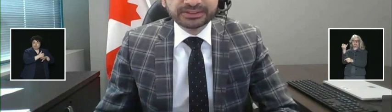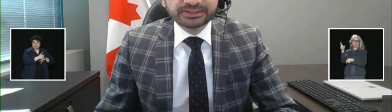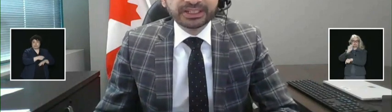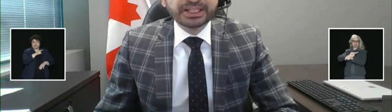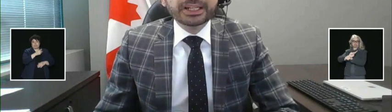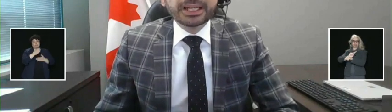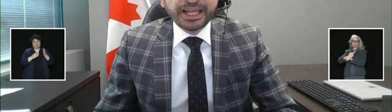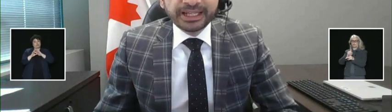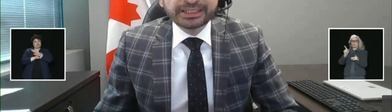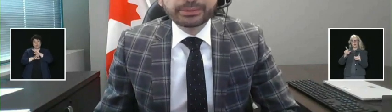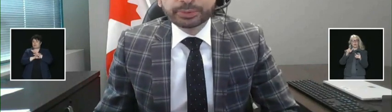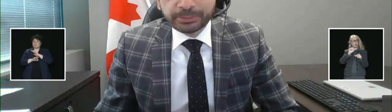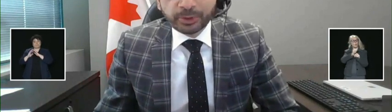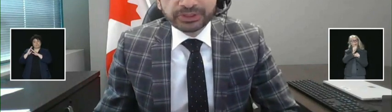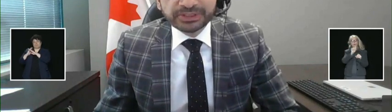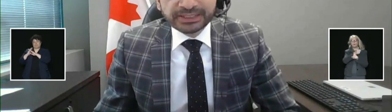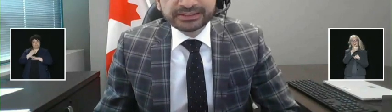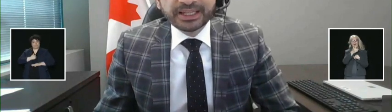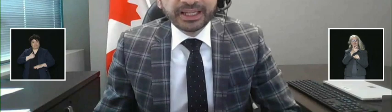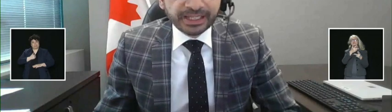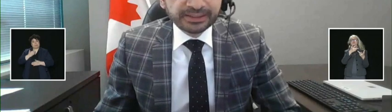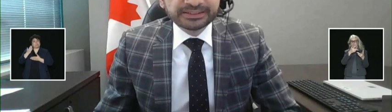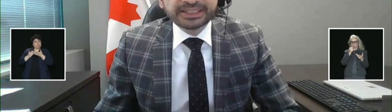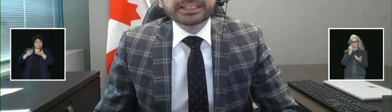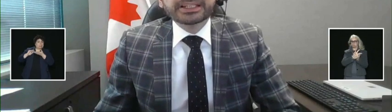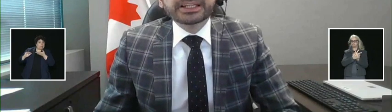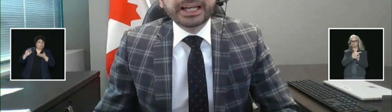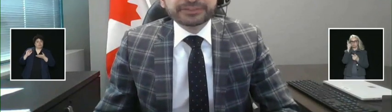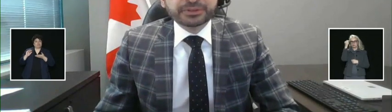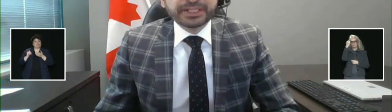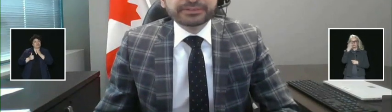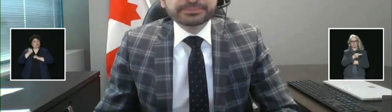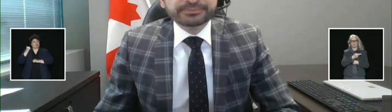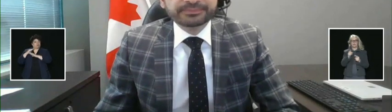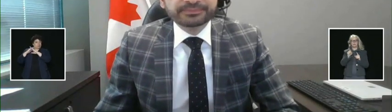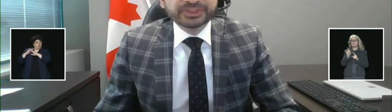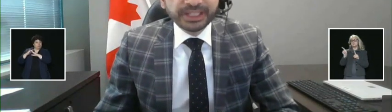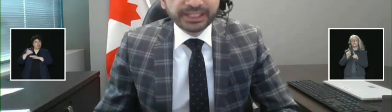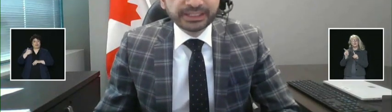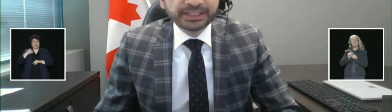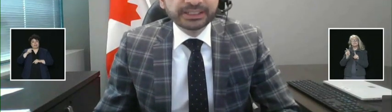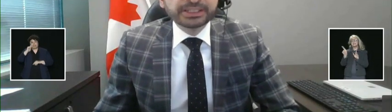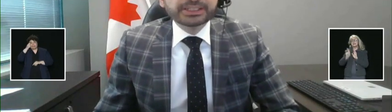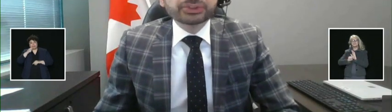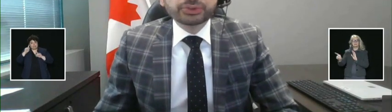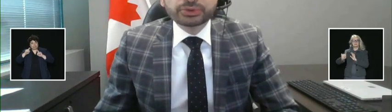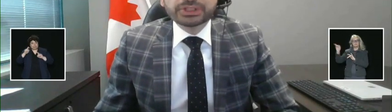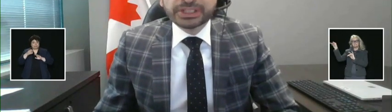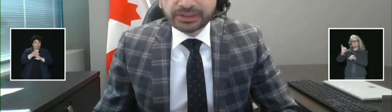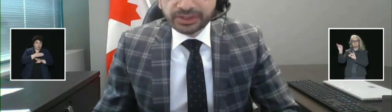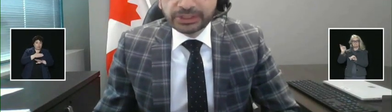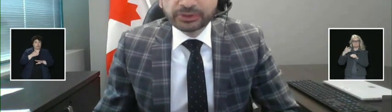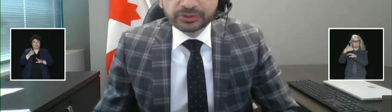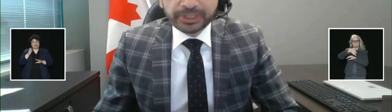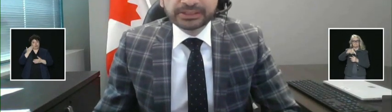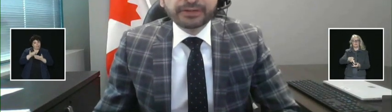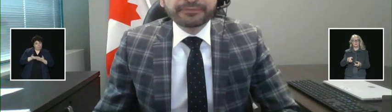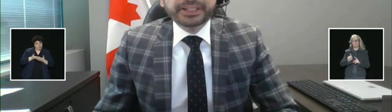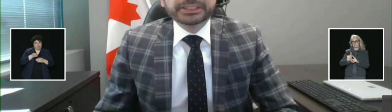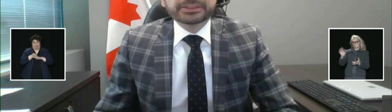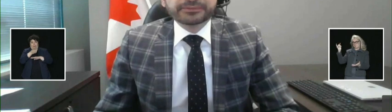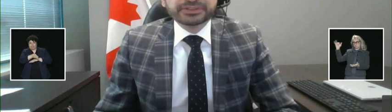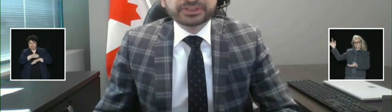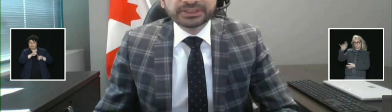narrow circumstances, and pre-border tests and testing after arrival. Today, due to the continued